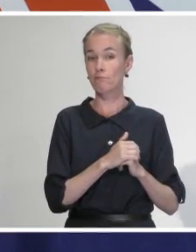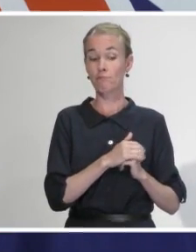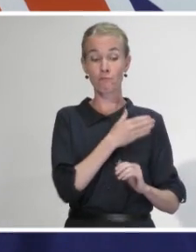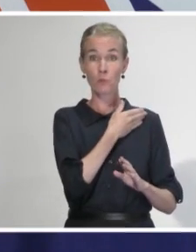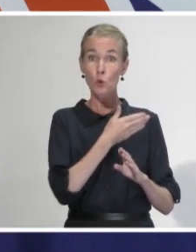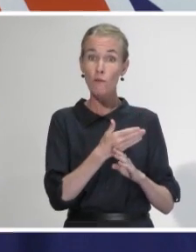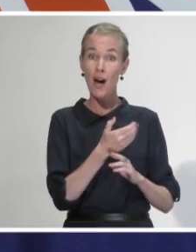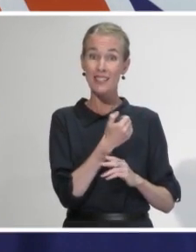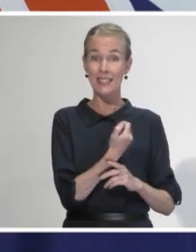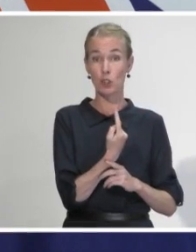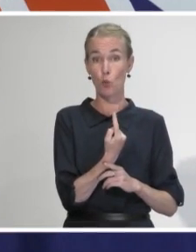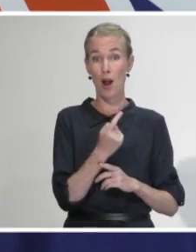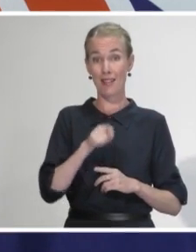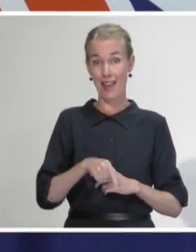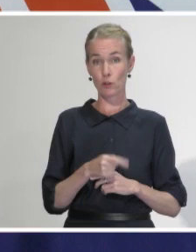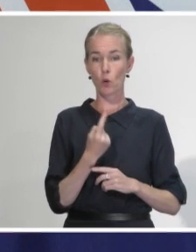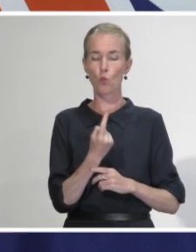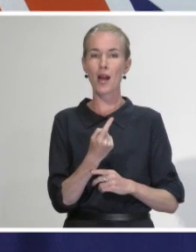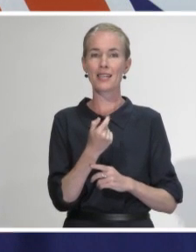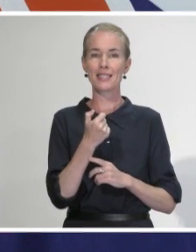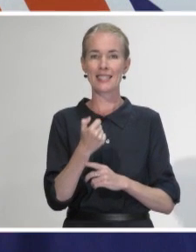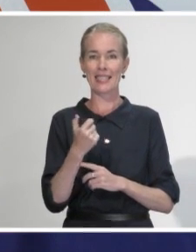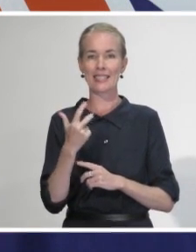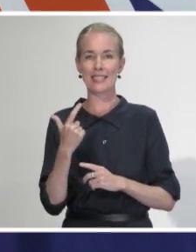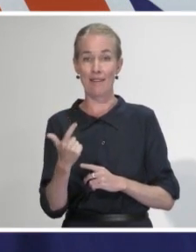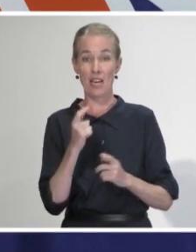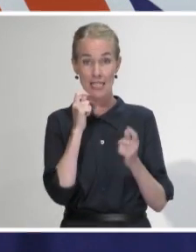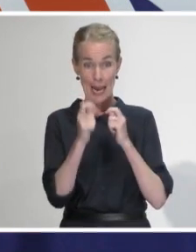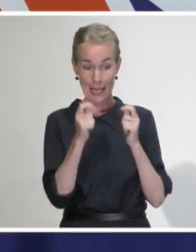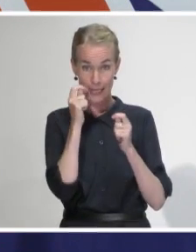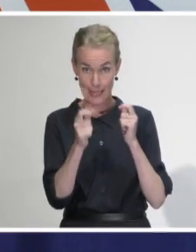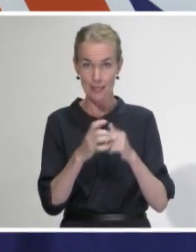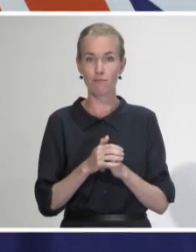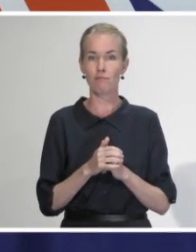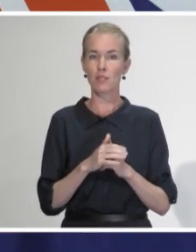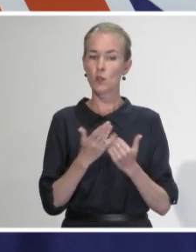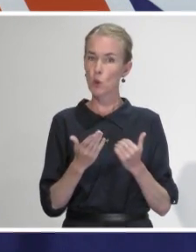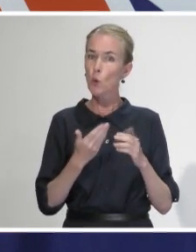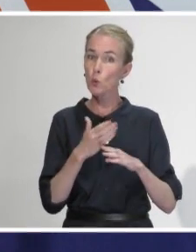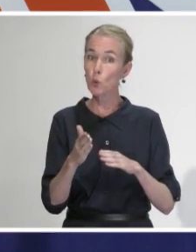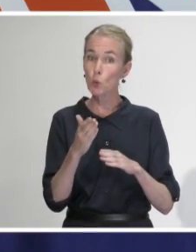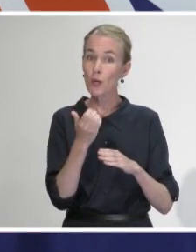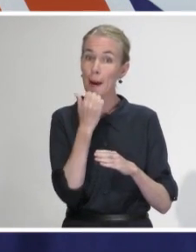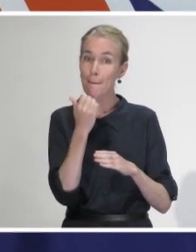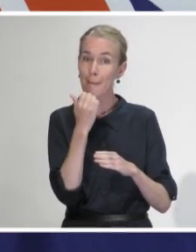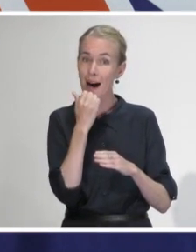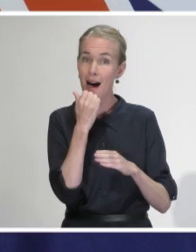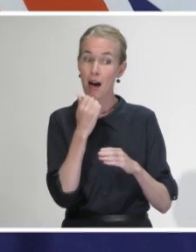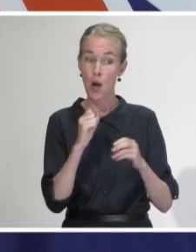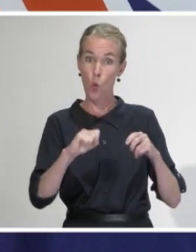61,167, and we will of course include those updated figures on our website.